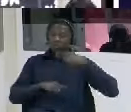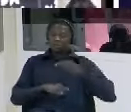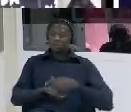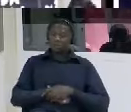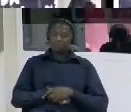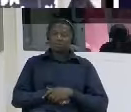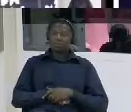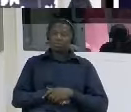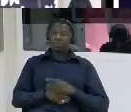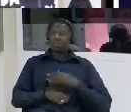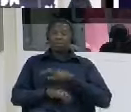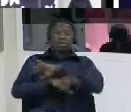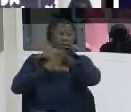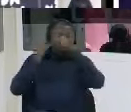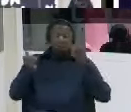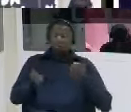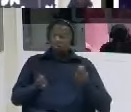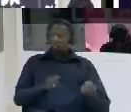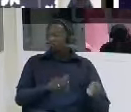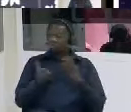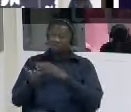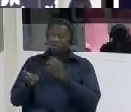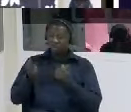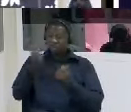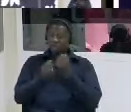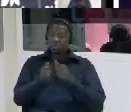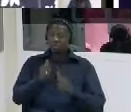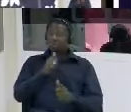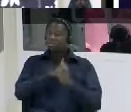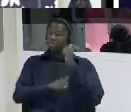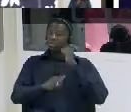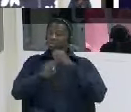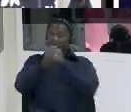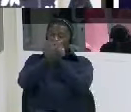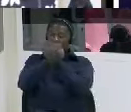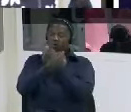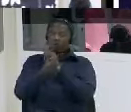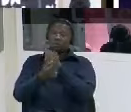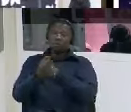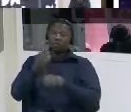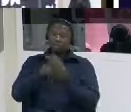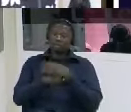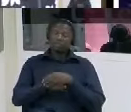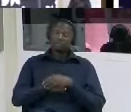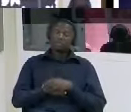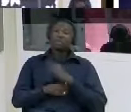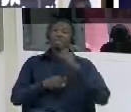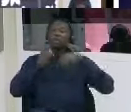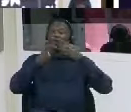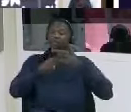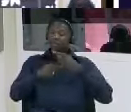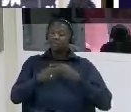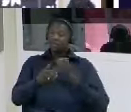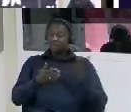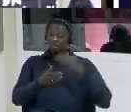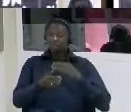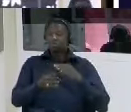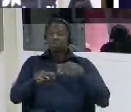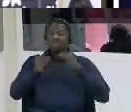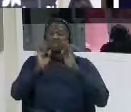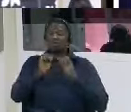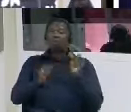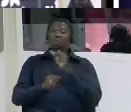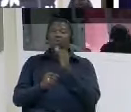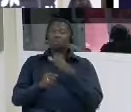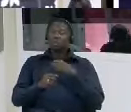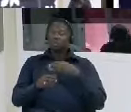2 again and they came to collect all the people also that was a routine the whole day to continue the whole day